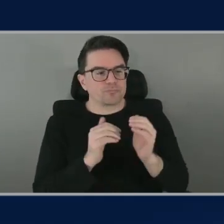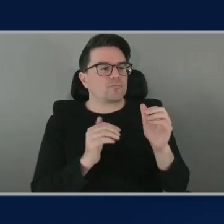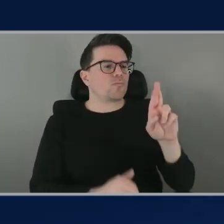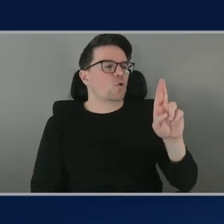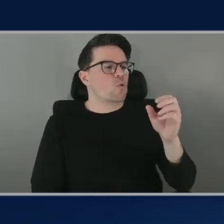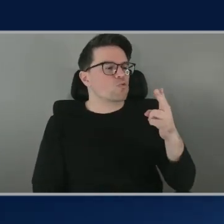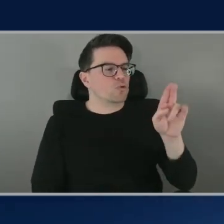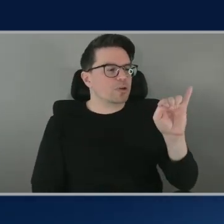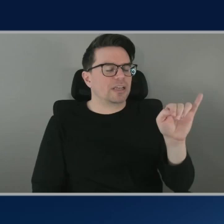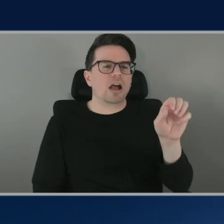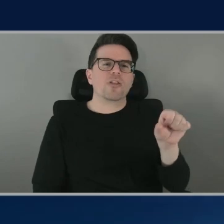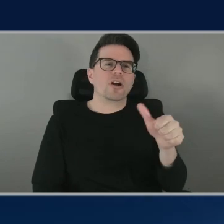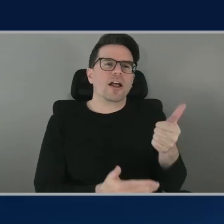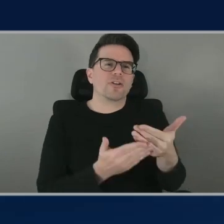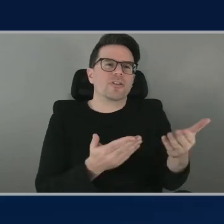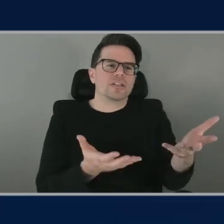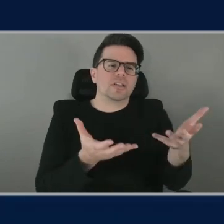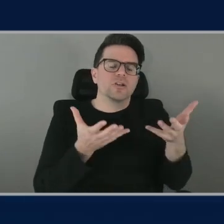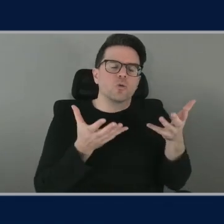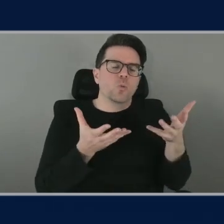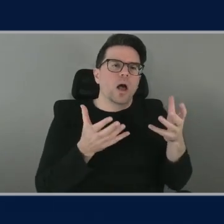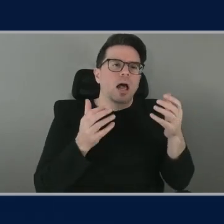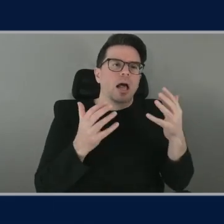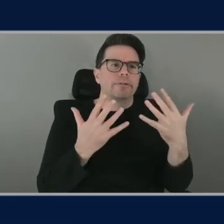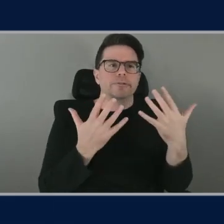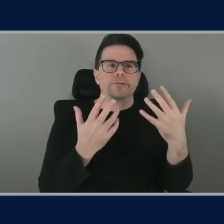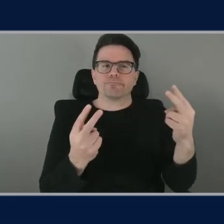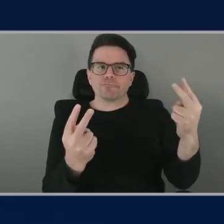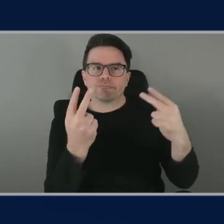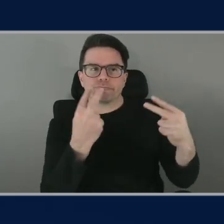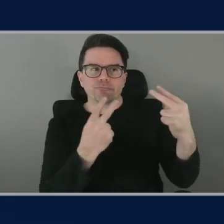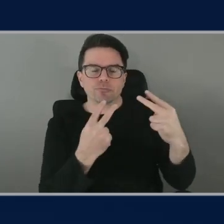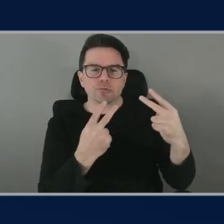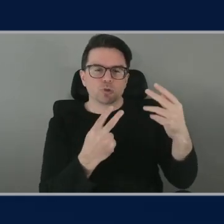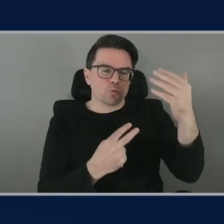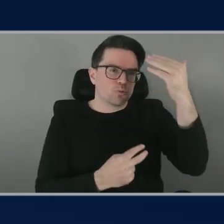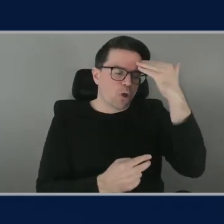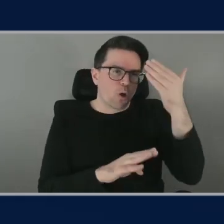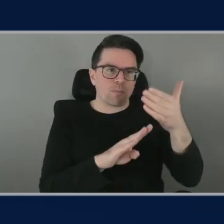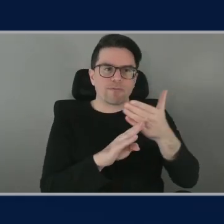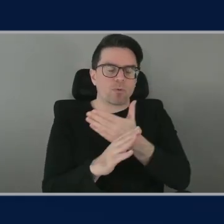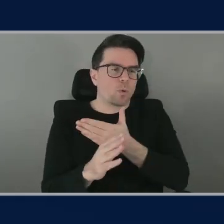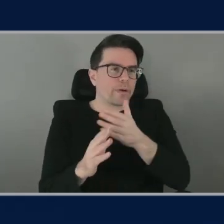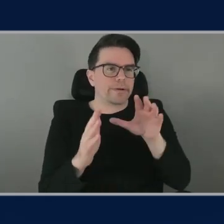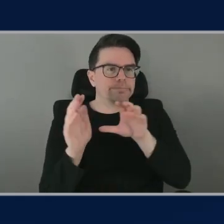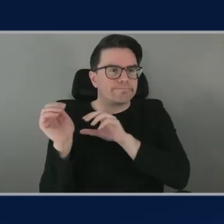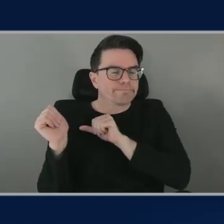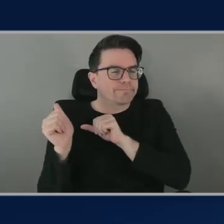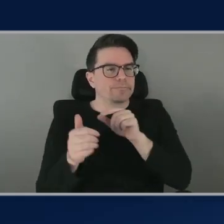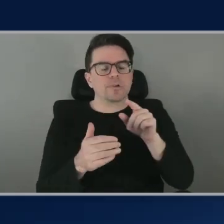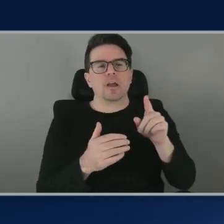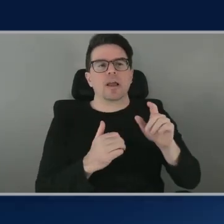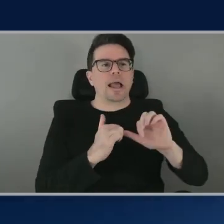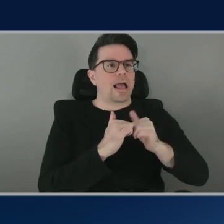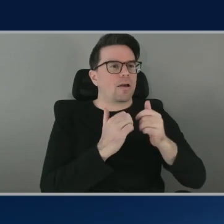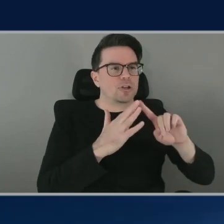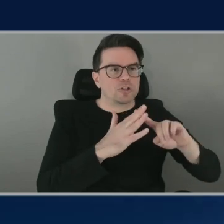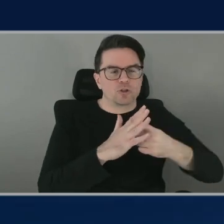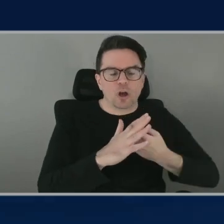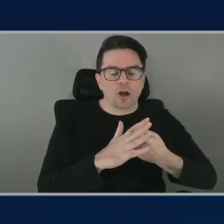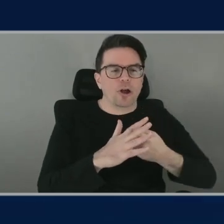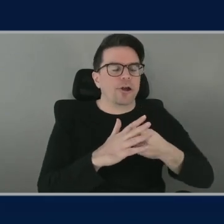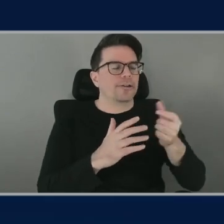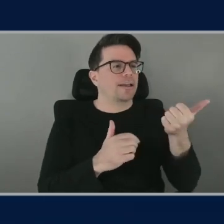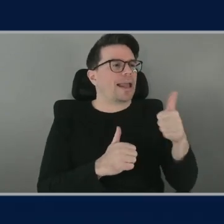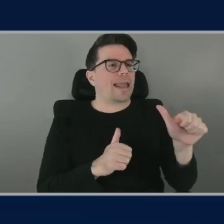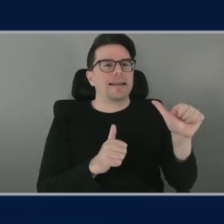that you'd love to leave for the audience uh kind of like as a nugget of wisdom um where they can get started where they can start kicking the tires or any generalized guidance you'd think